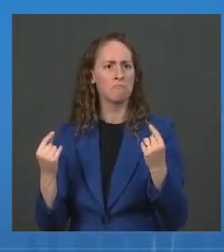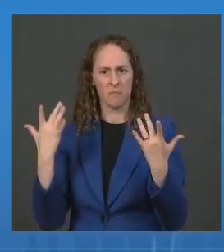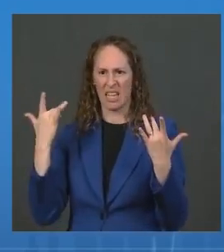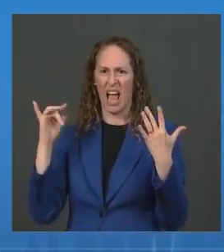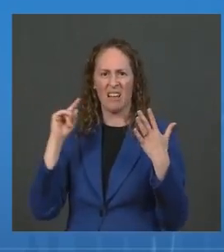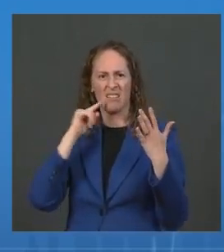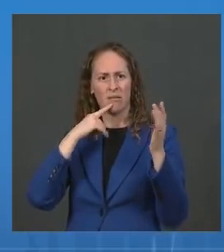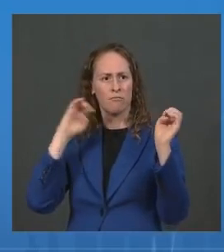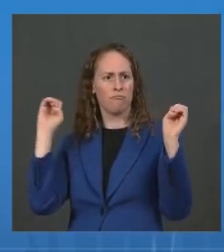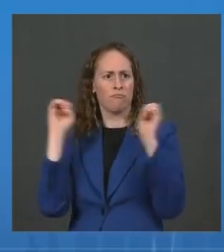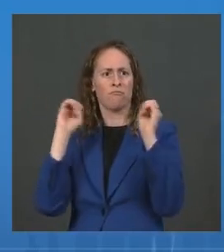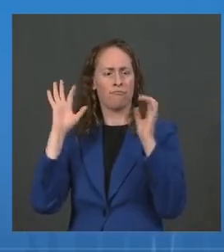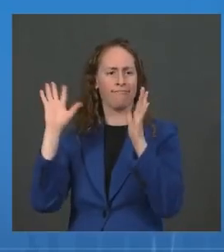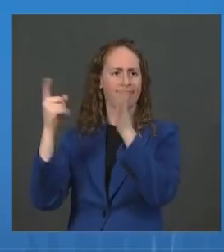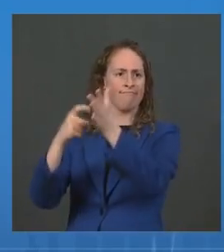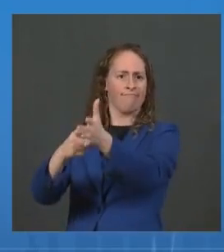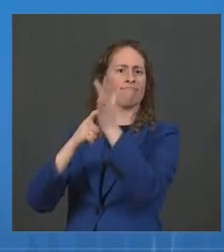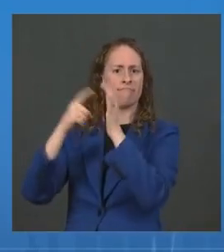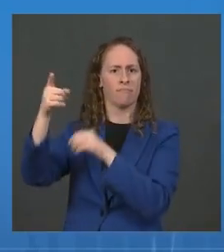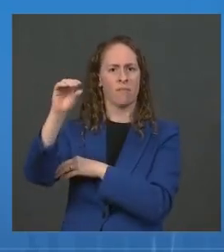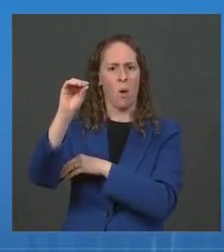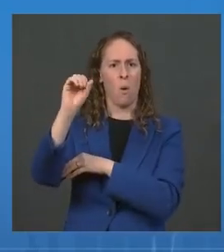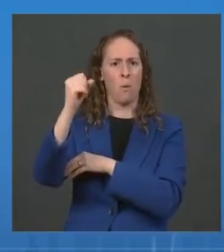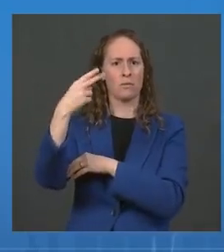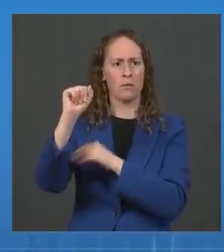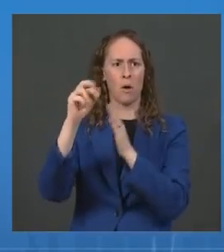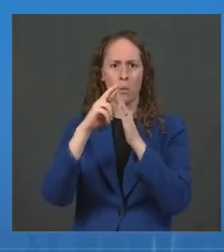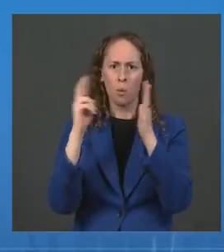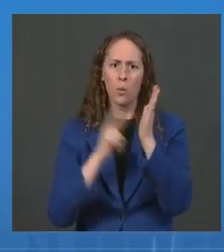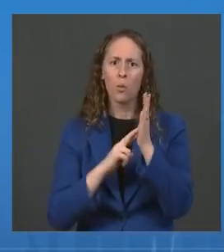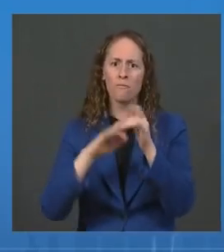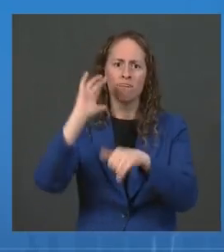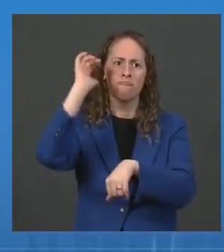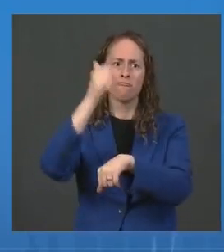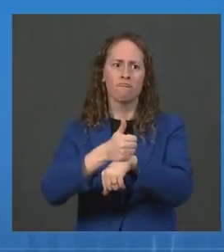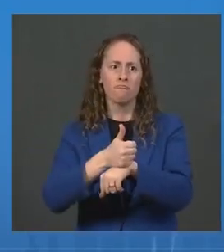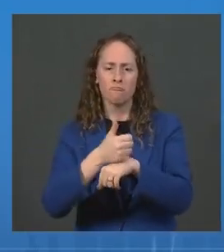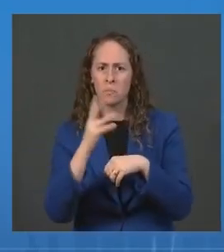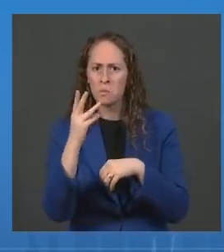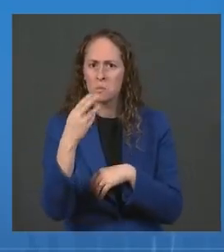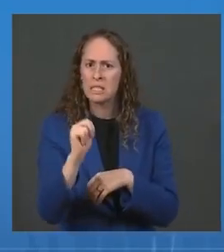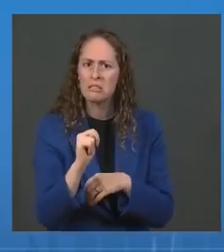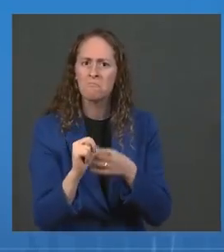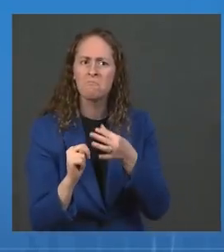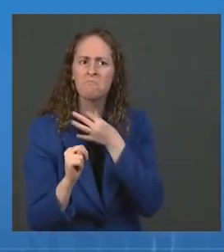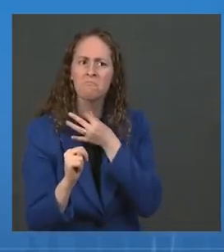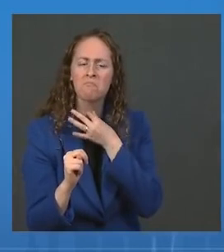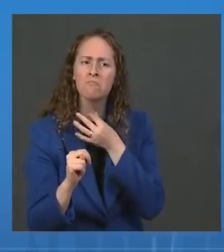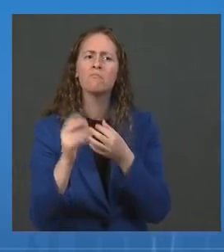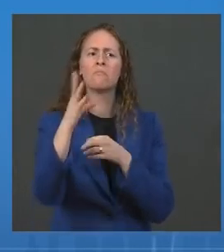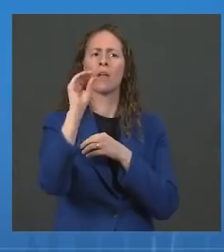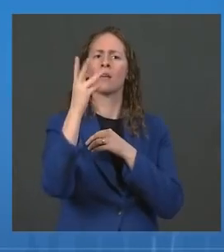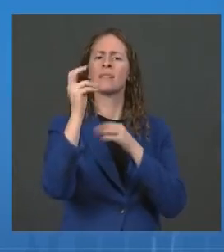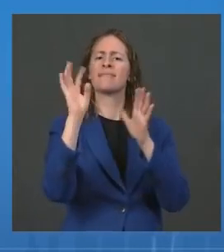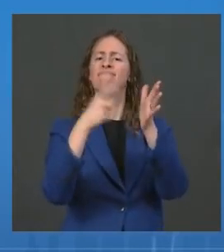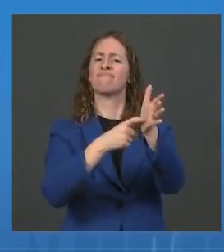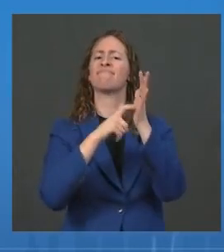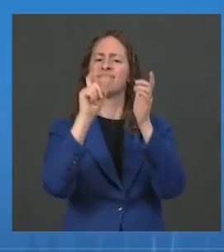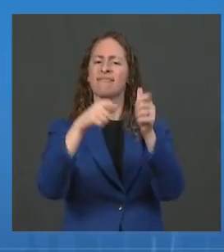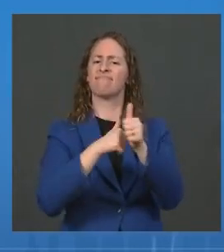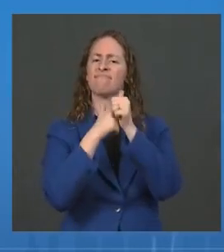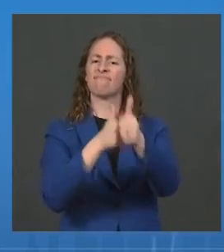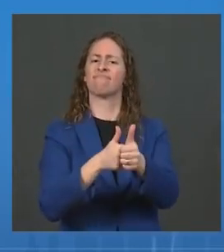long is that expected to take and how long will it be enforced? And then also, what is the ultimate goal of this new